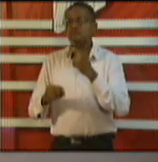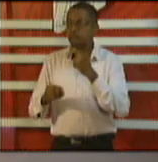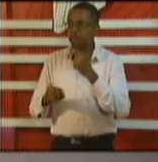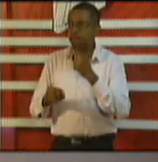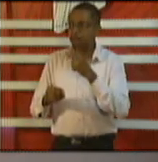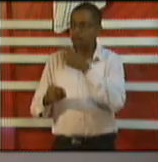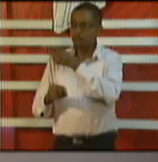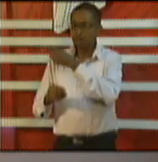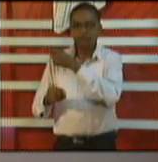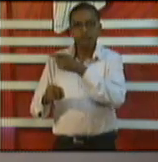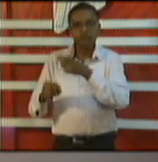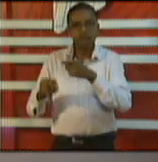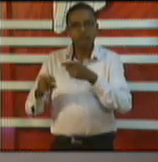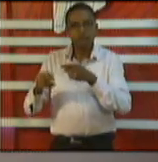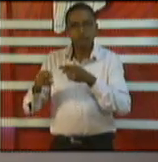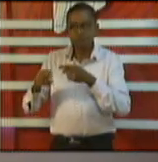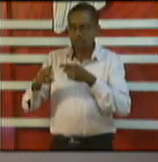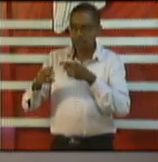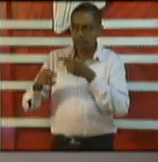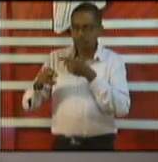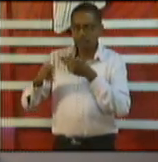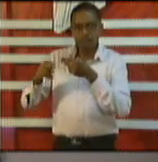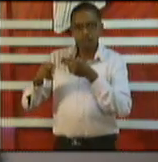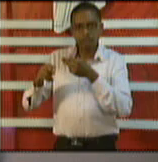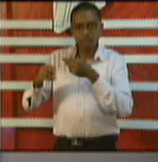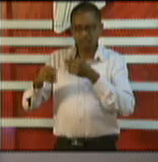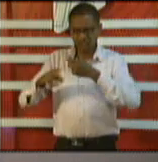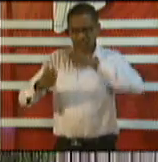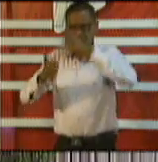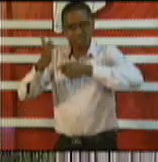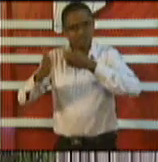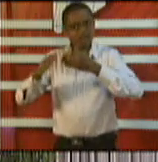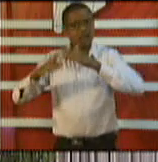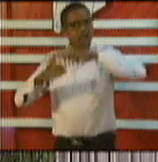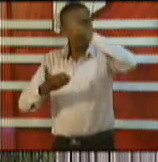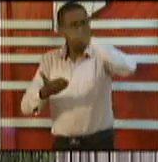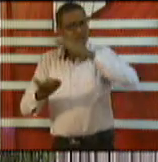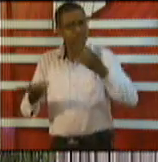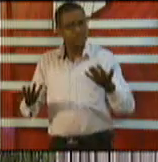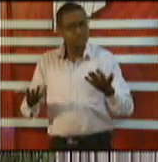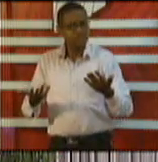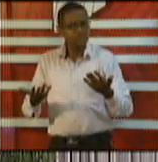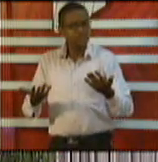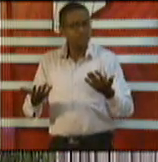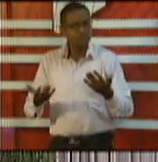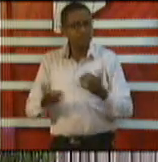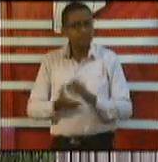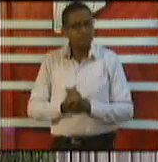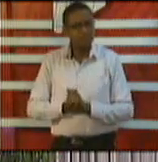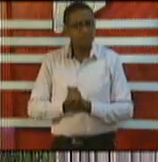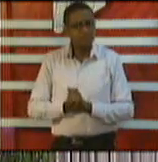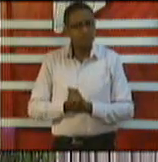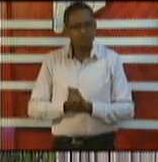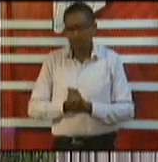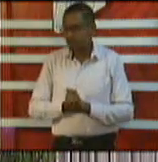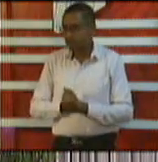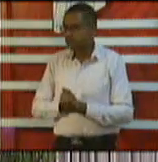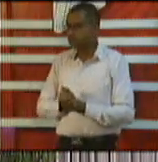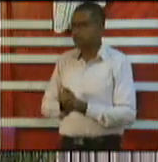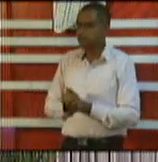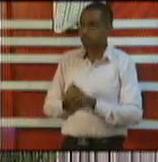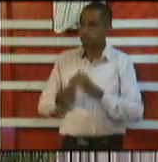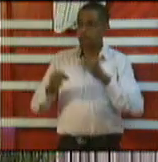um so yeah those are the three okay okay Cox I can deal with the the second question